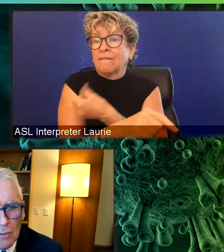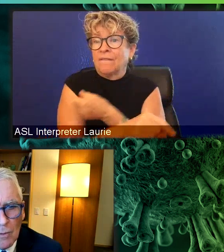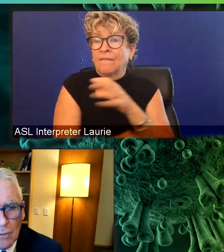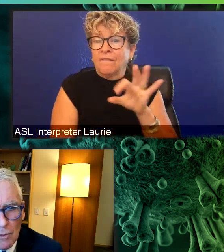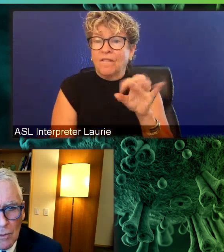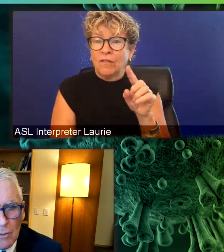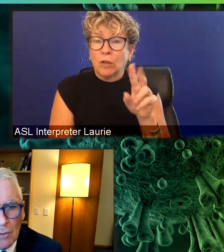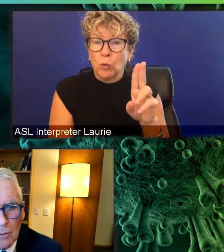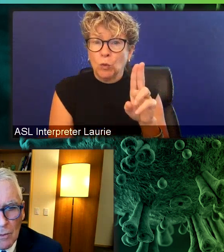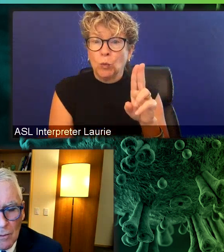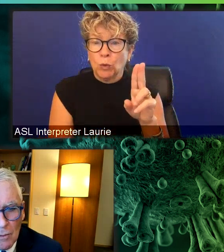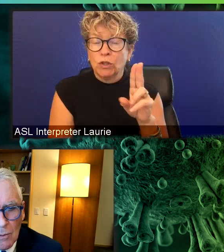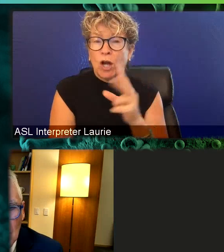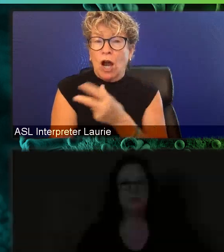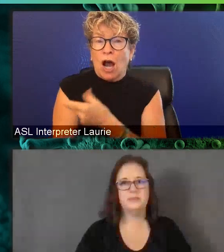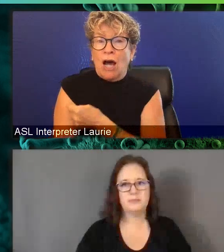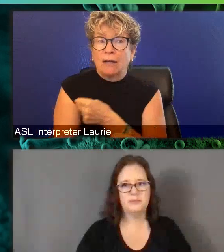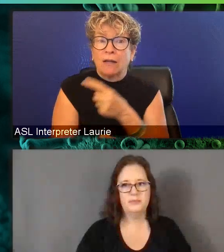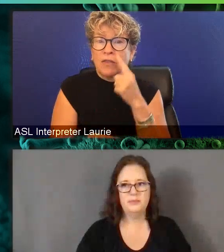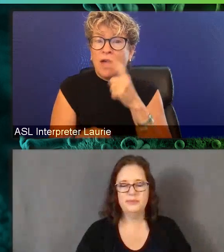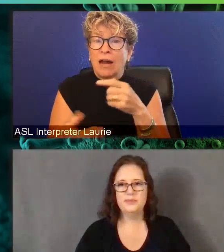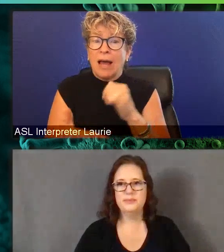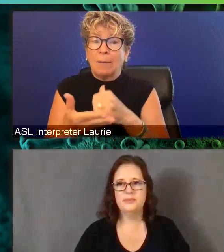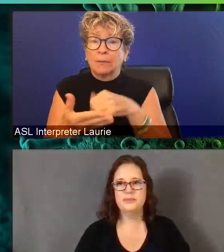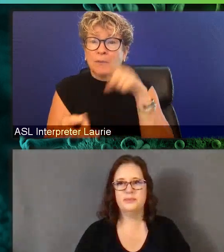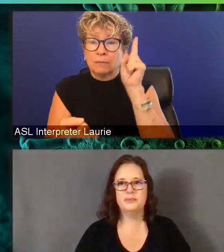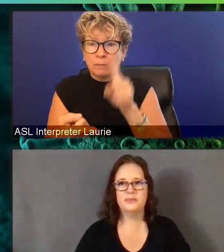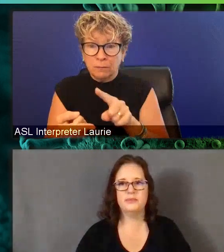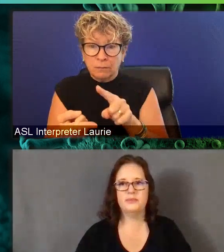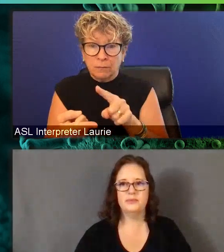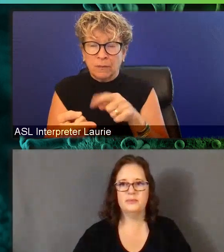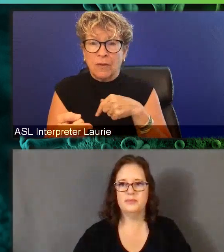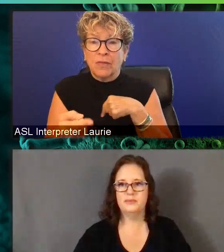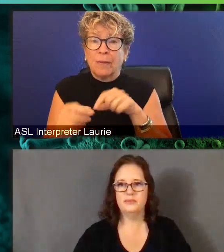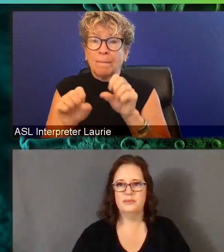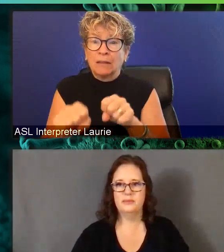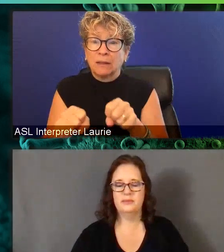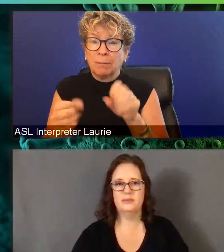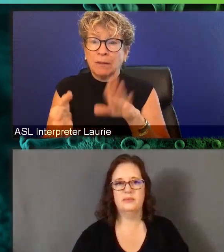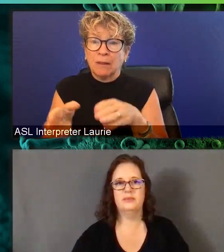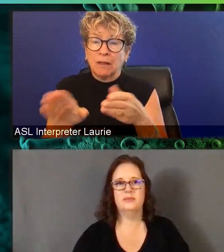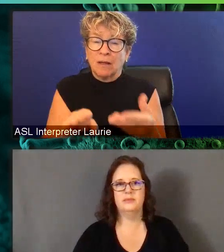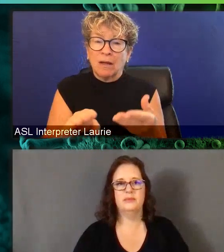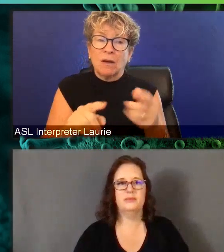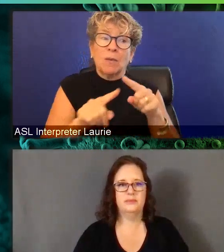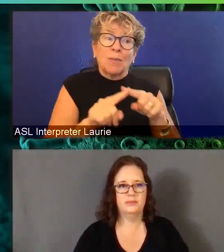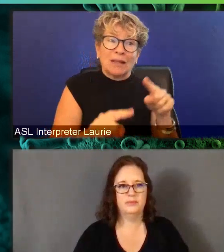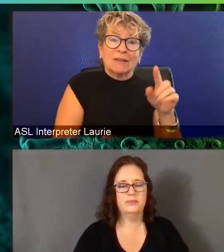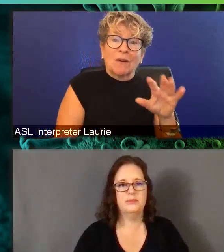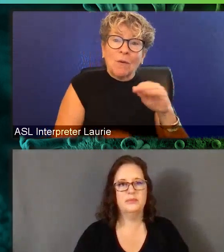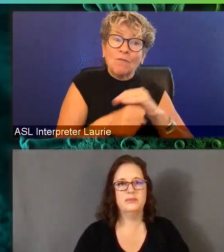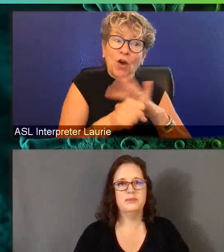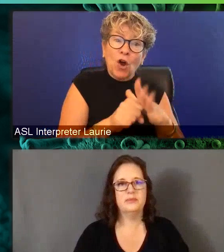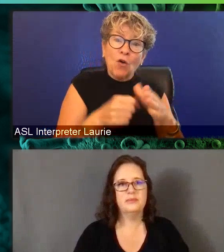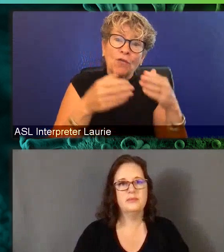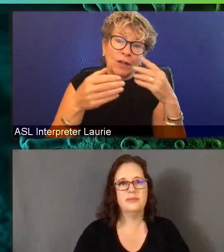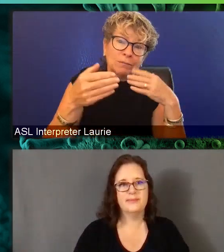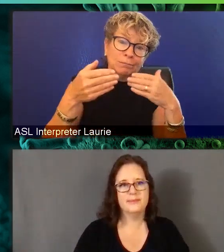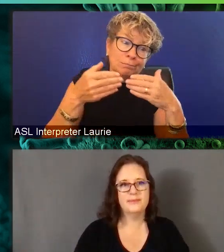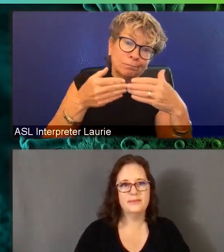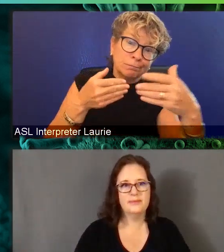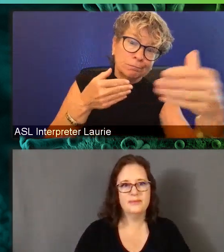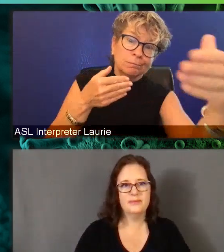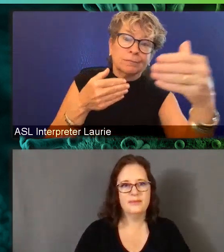something that we're, um, that is not like existential in, in threat, but is, um, is something that demands a,